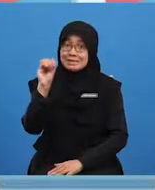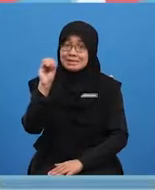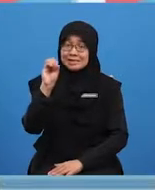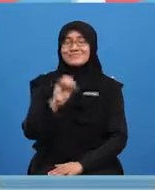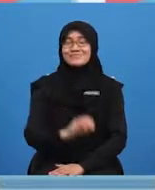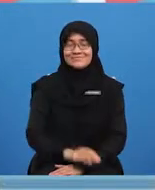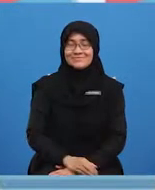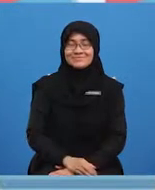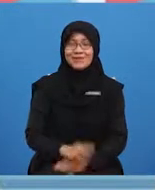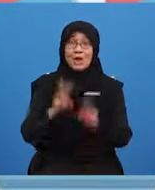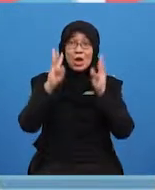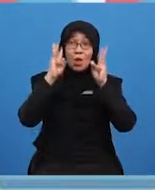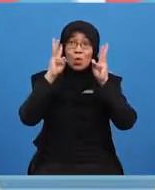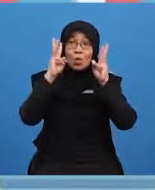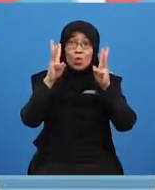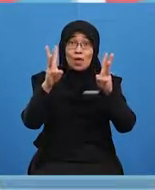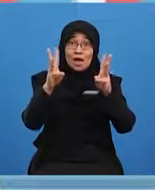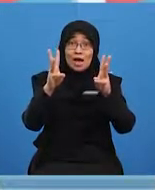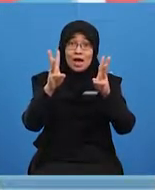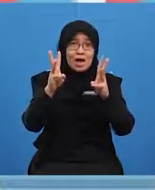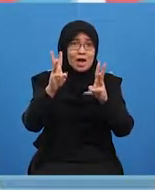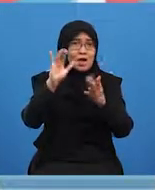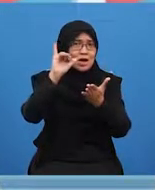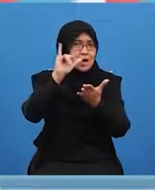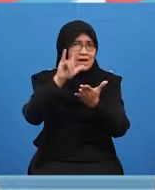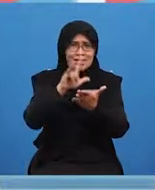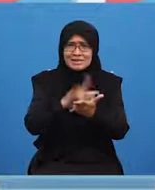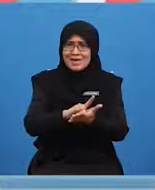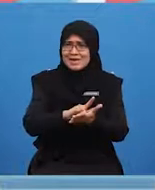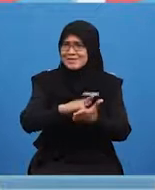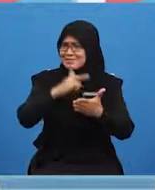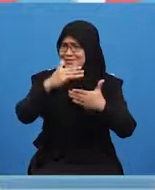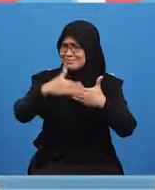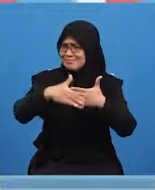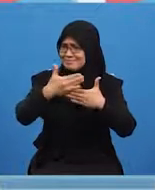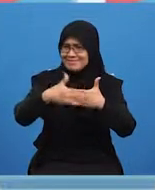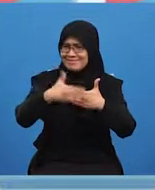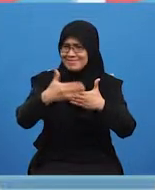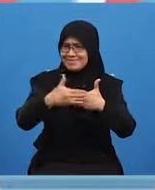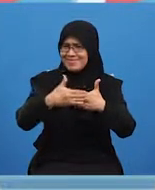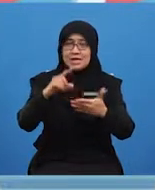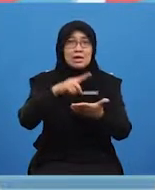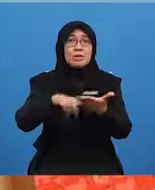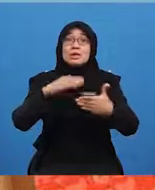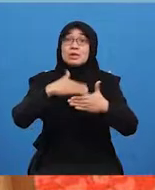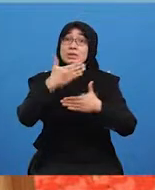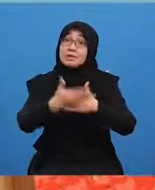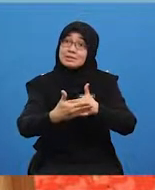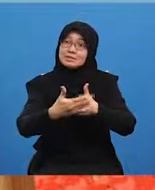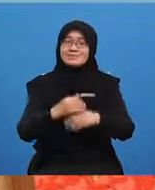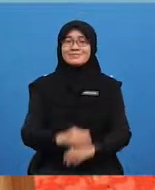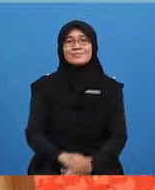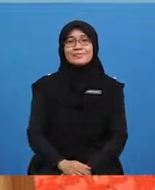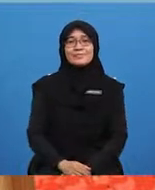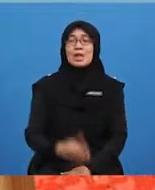Wow! That's so easy. What's next, Mr. D? Hmm...